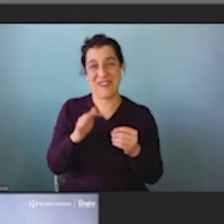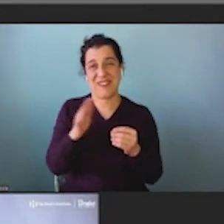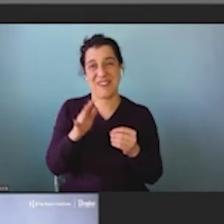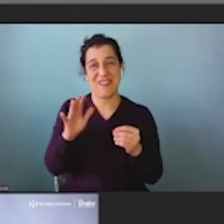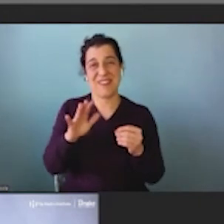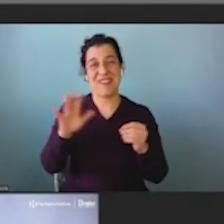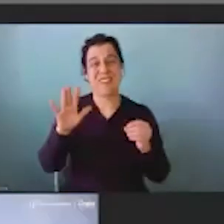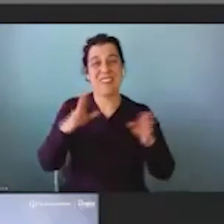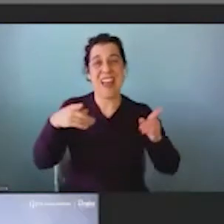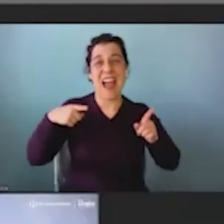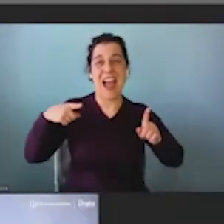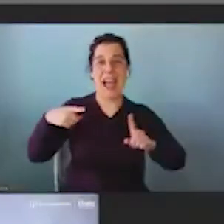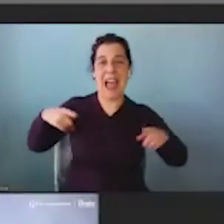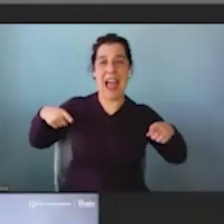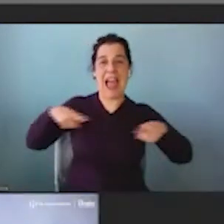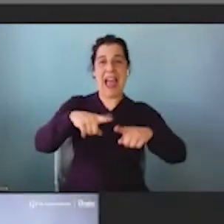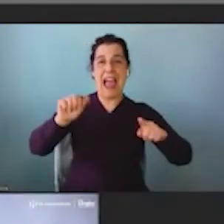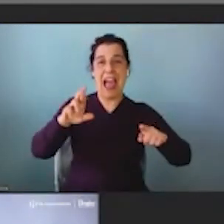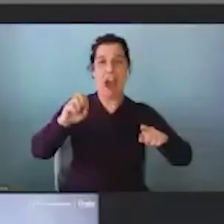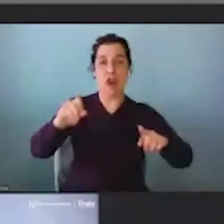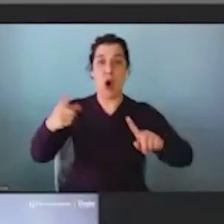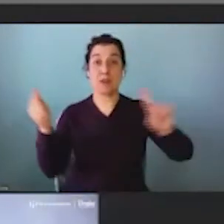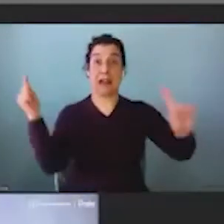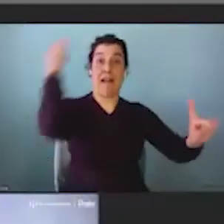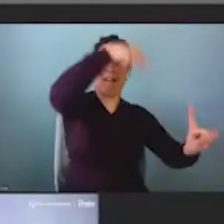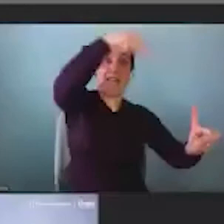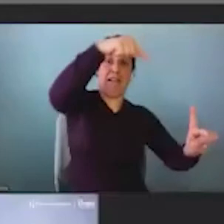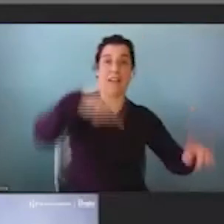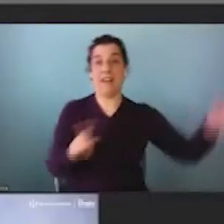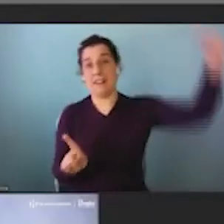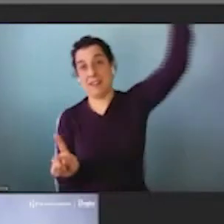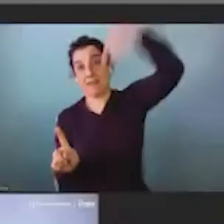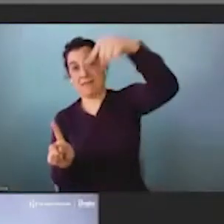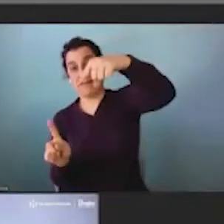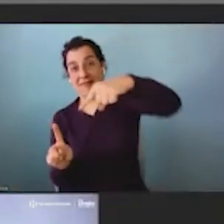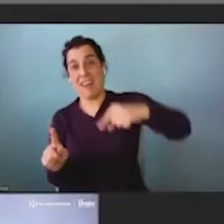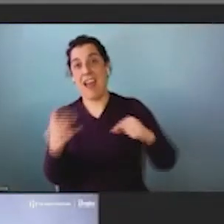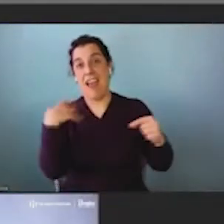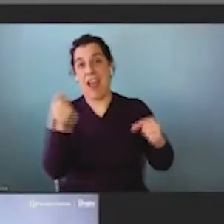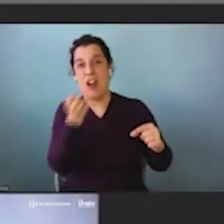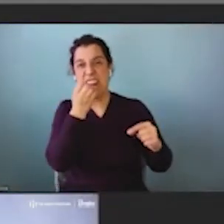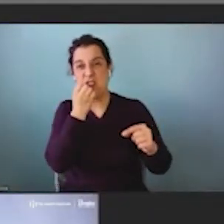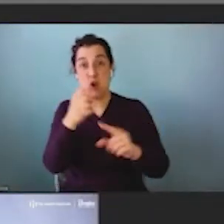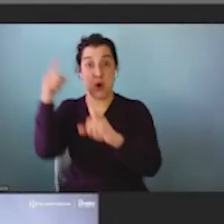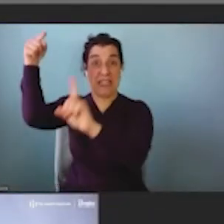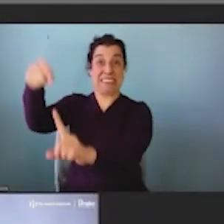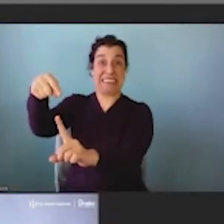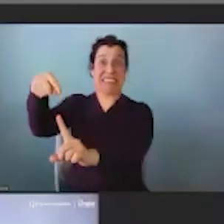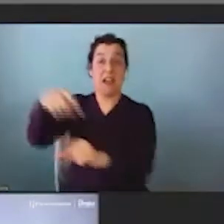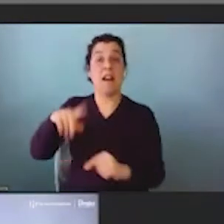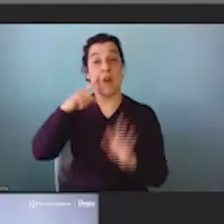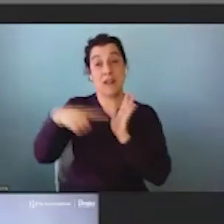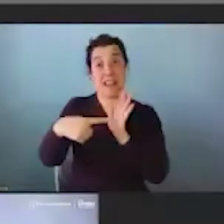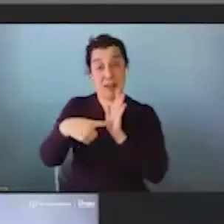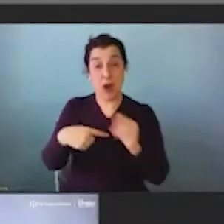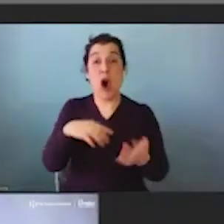that would point to different places in the store where there was healthy food. For example, if you went to the aisle where there